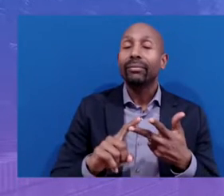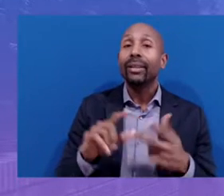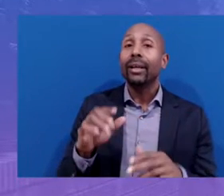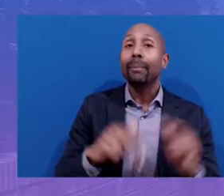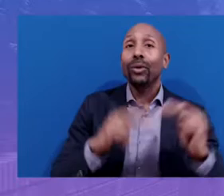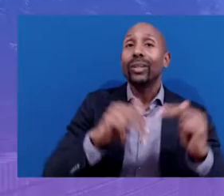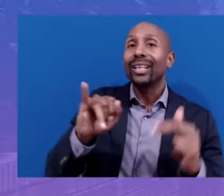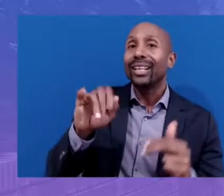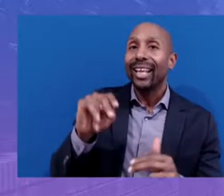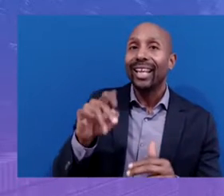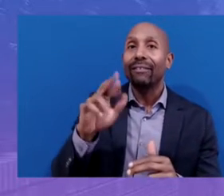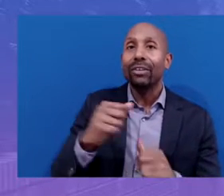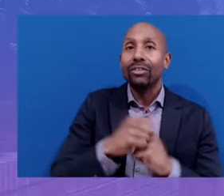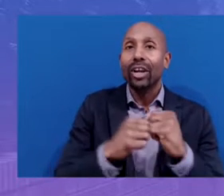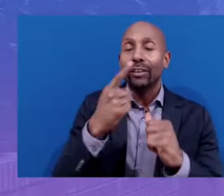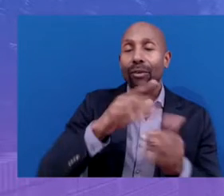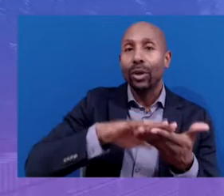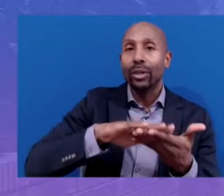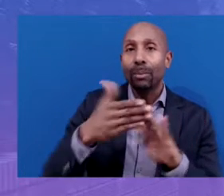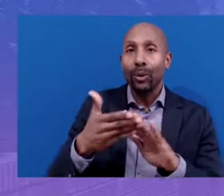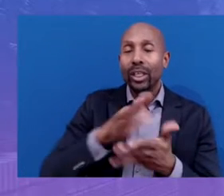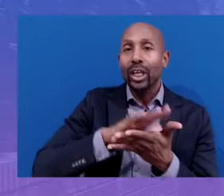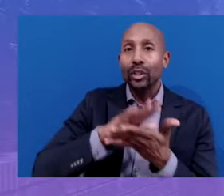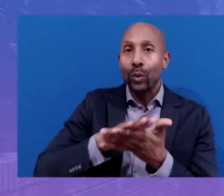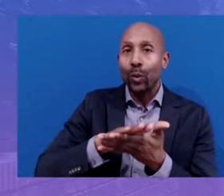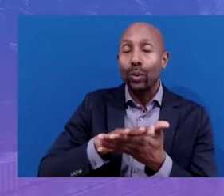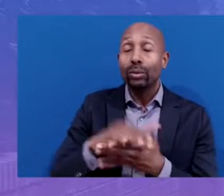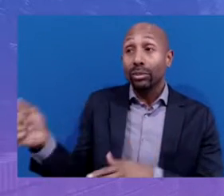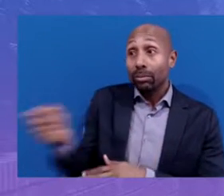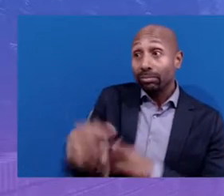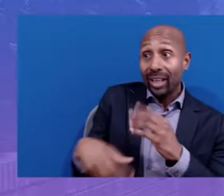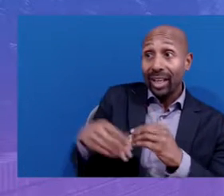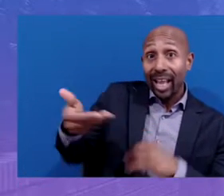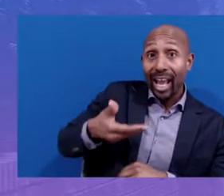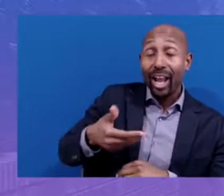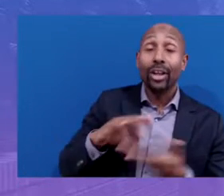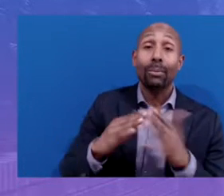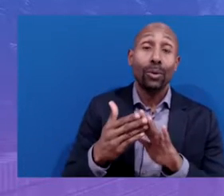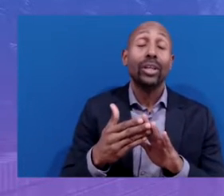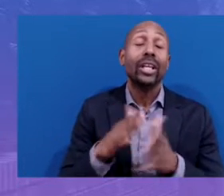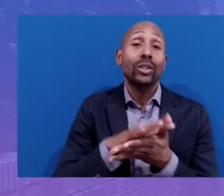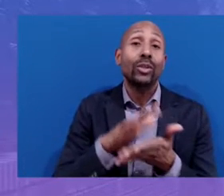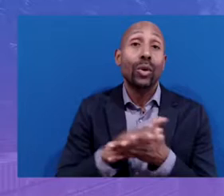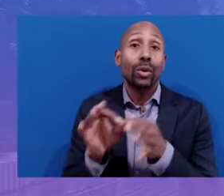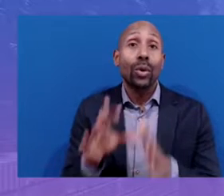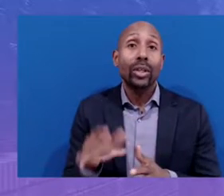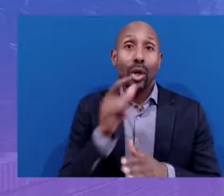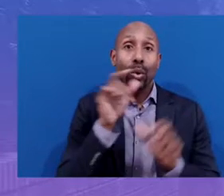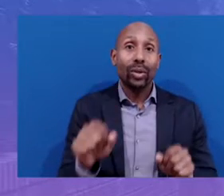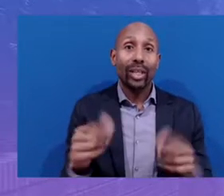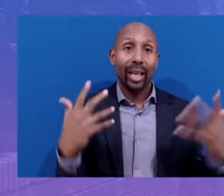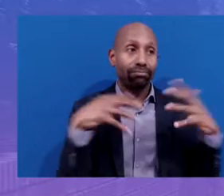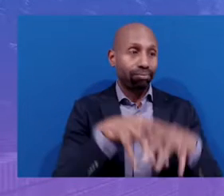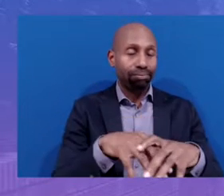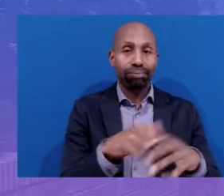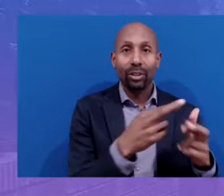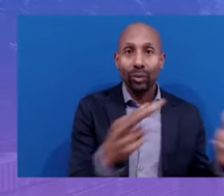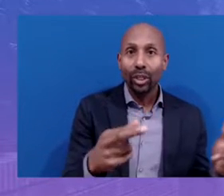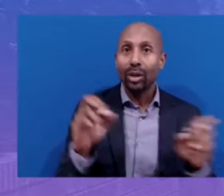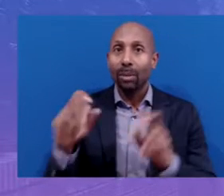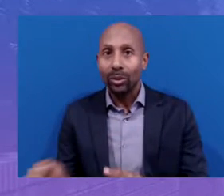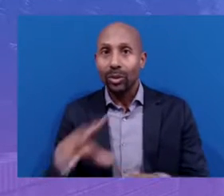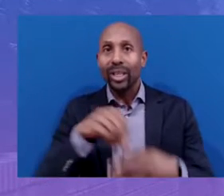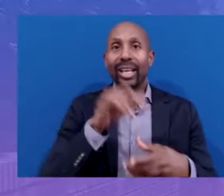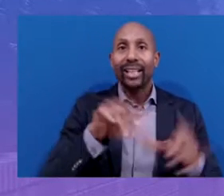community schools, to bring on a community school coordinator who can blend the resources and opportunities into that